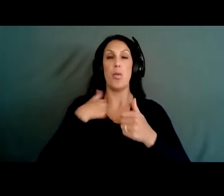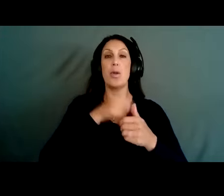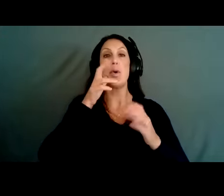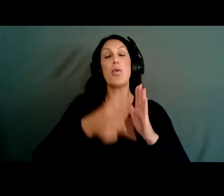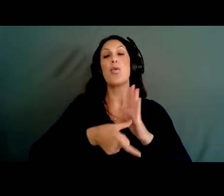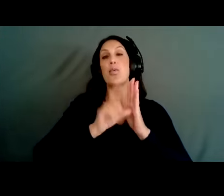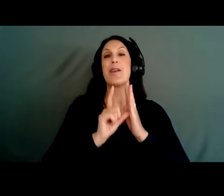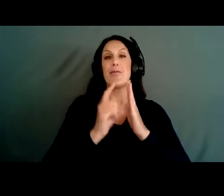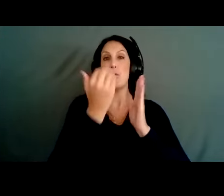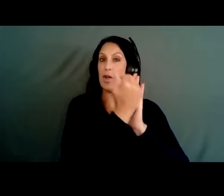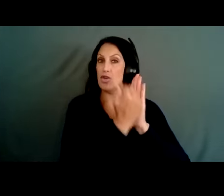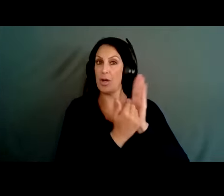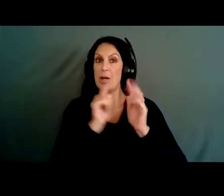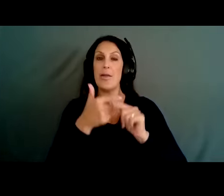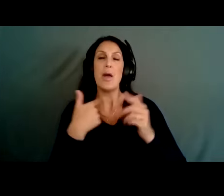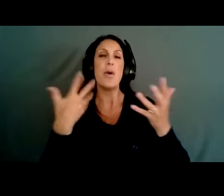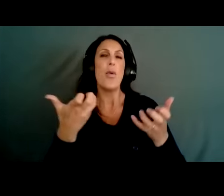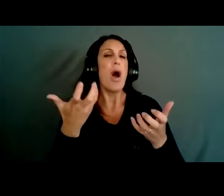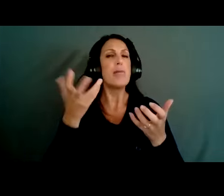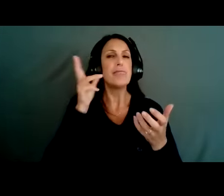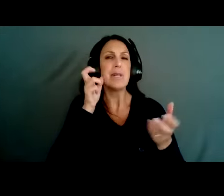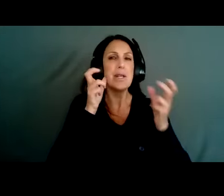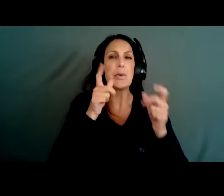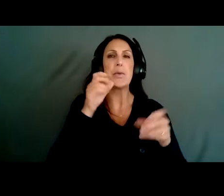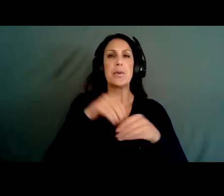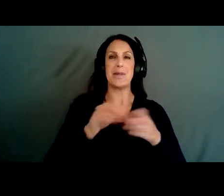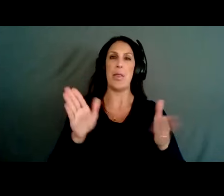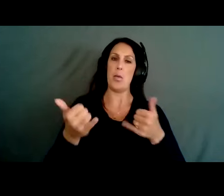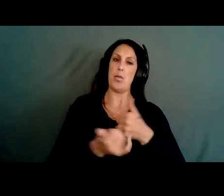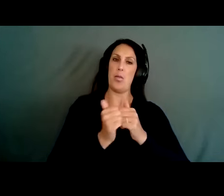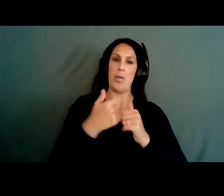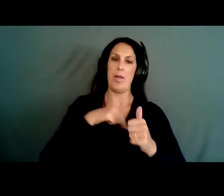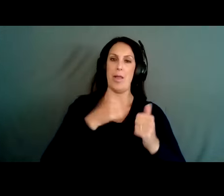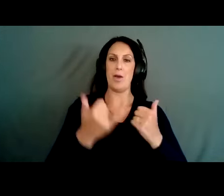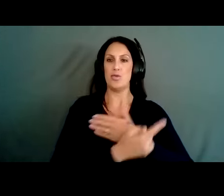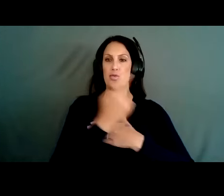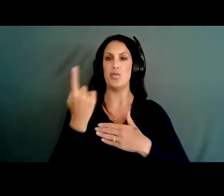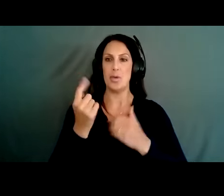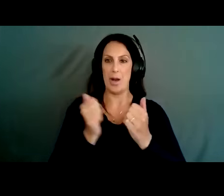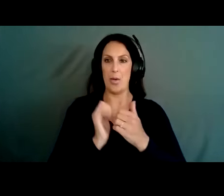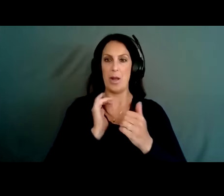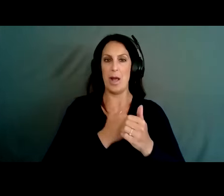agenda really quickly and then we want to hear, find out a little bit about who's in the room with us today in our Zoom room.